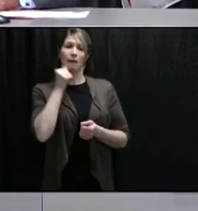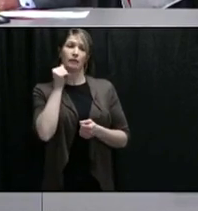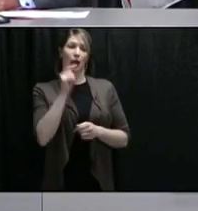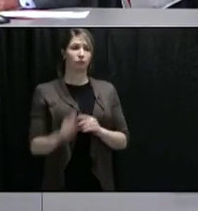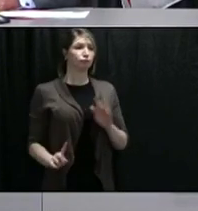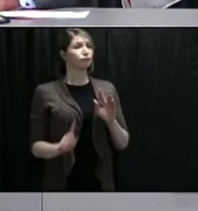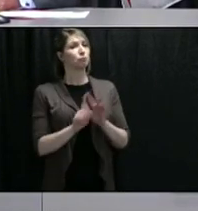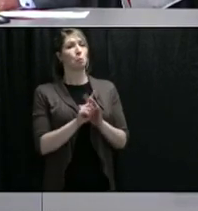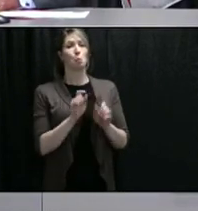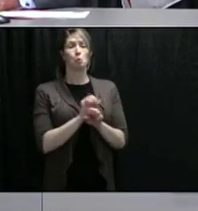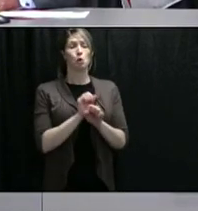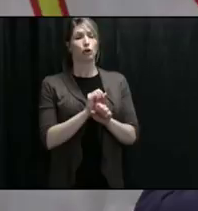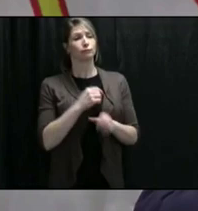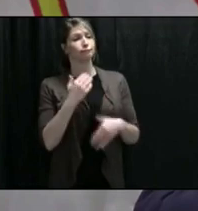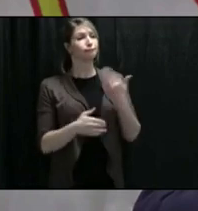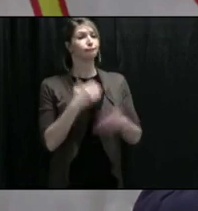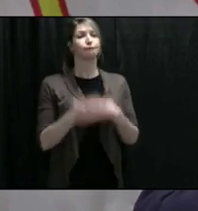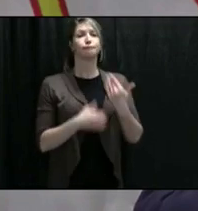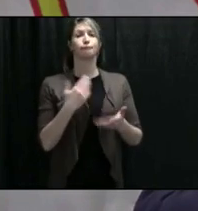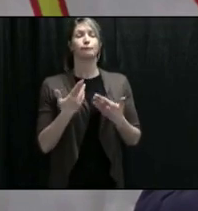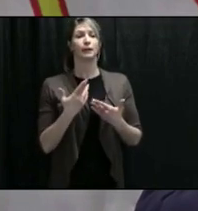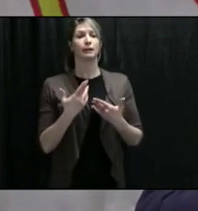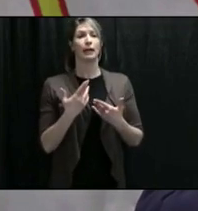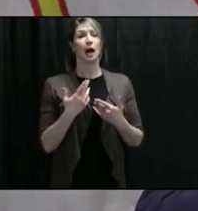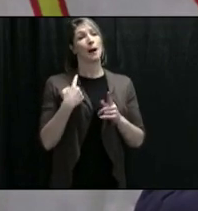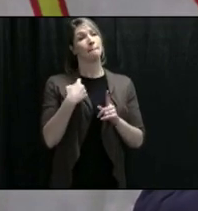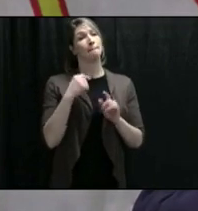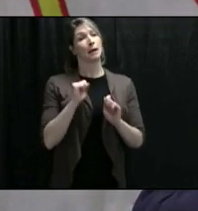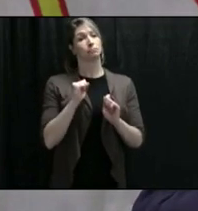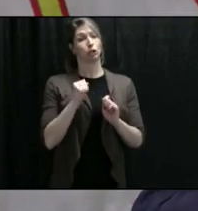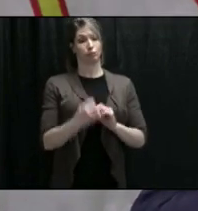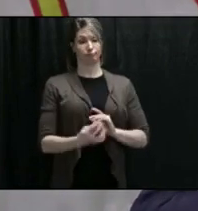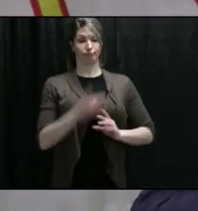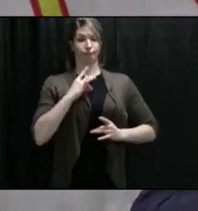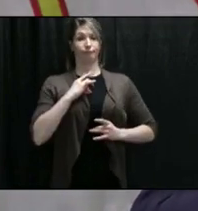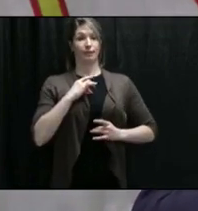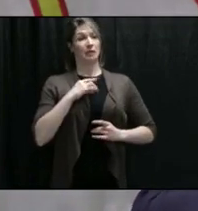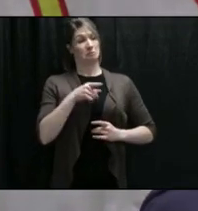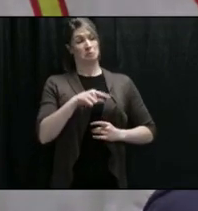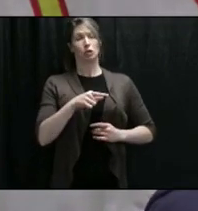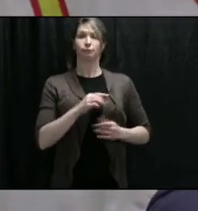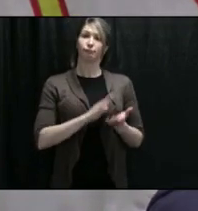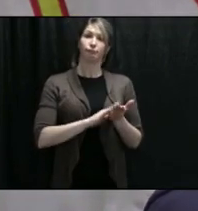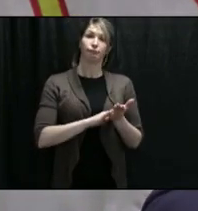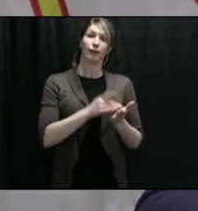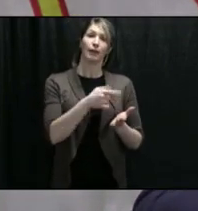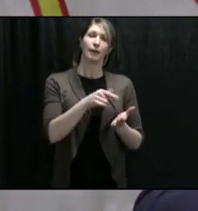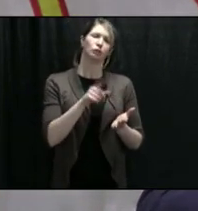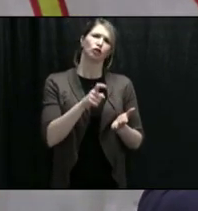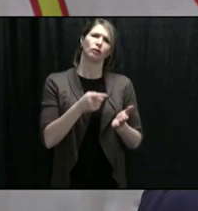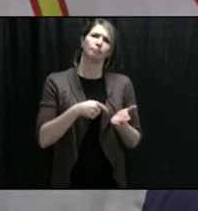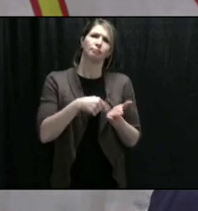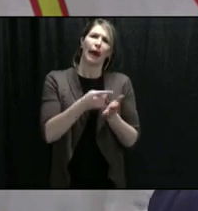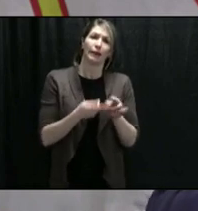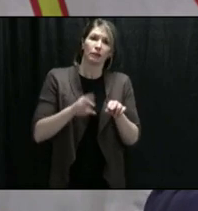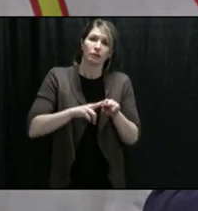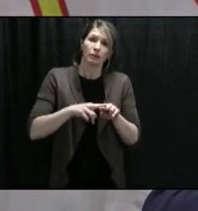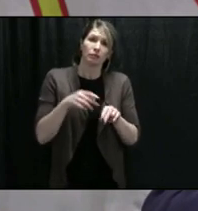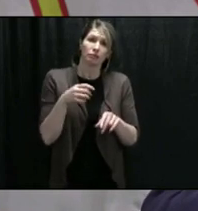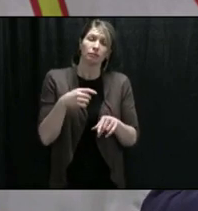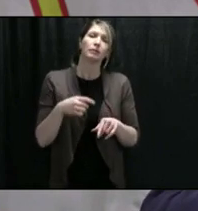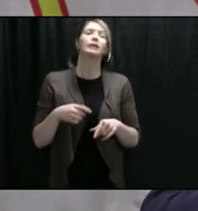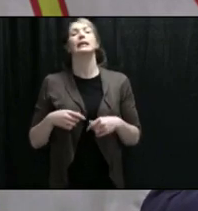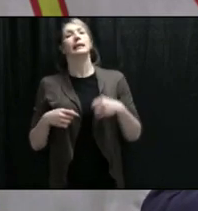day? Yeah, they are. And I think when you think about what we call essential workers within the province, and, you know, the grocery store